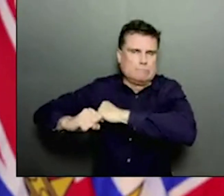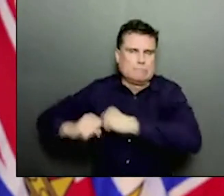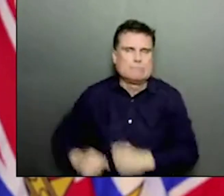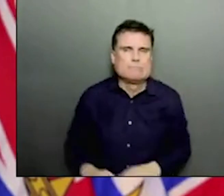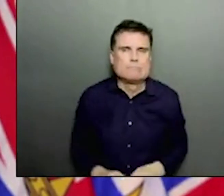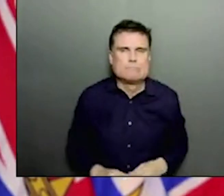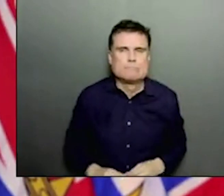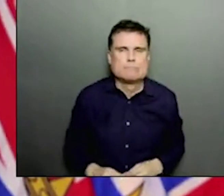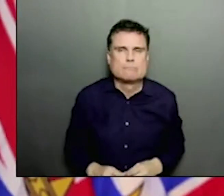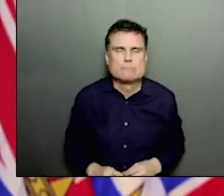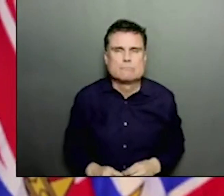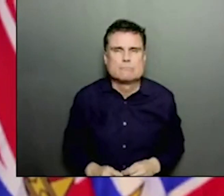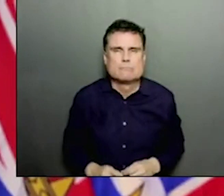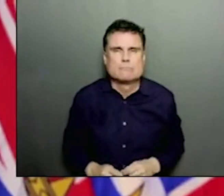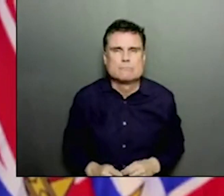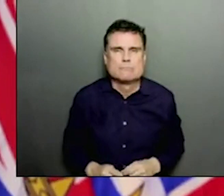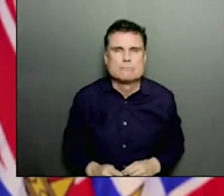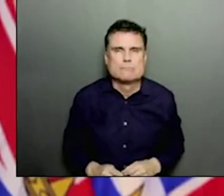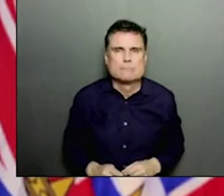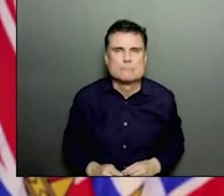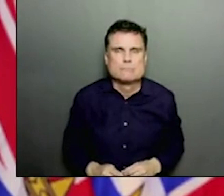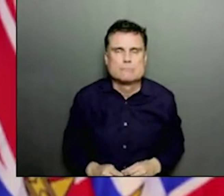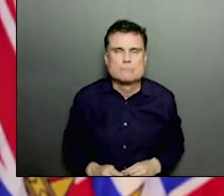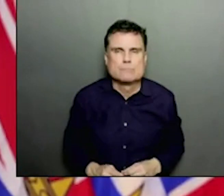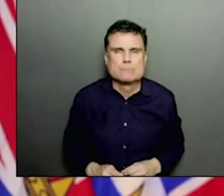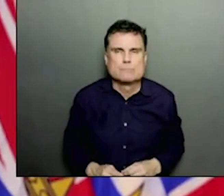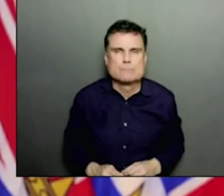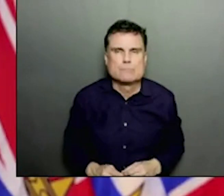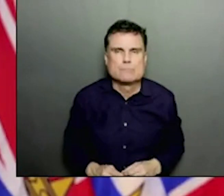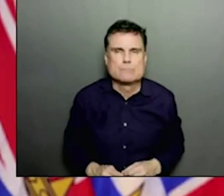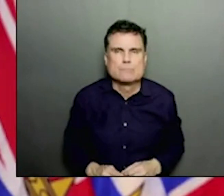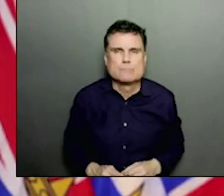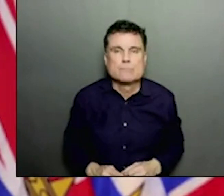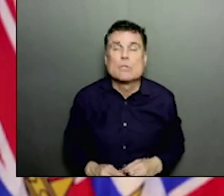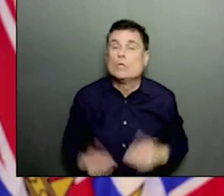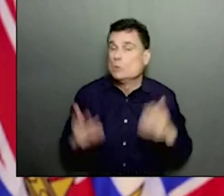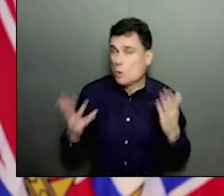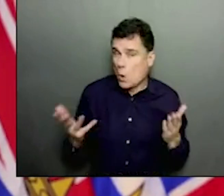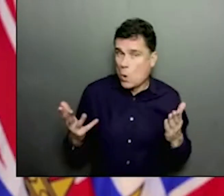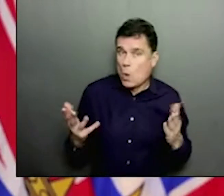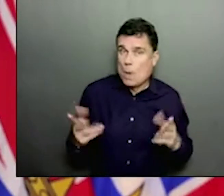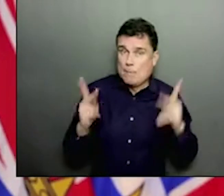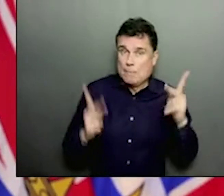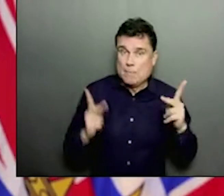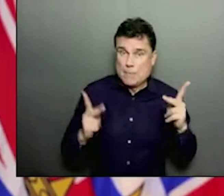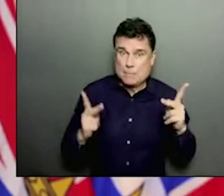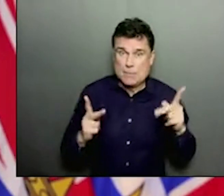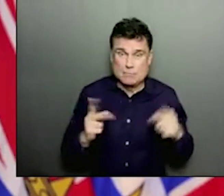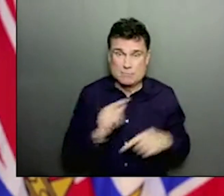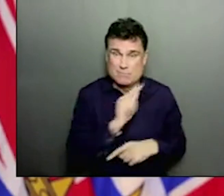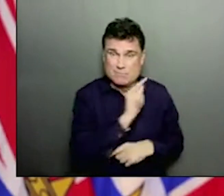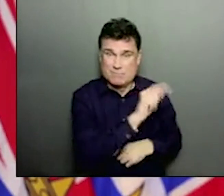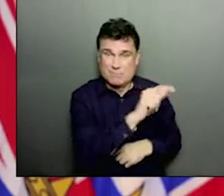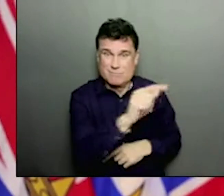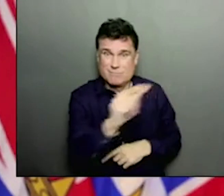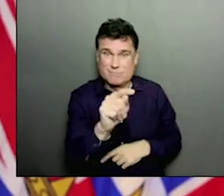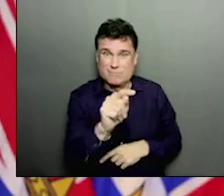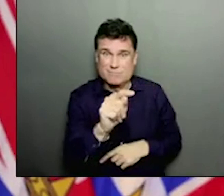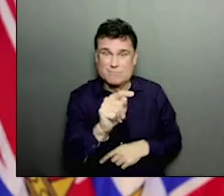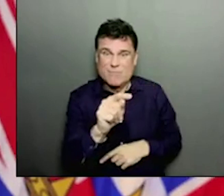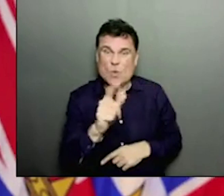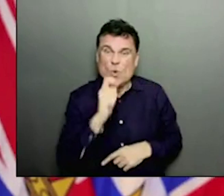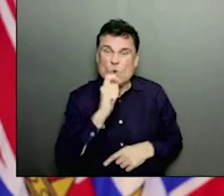in the study between, from seven days or 14 days after getting their first dose,